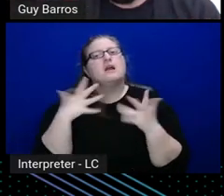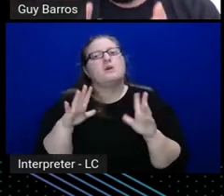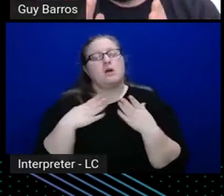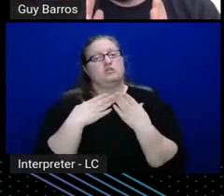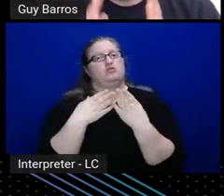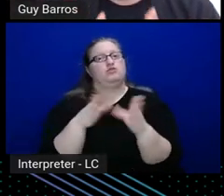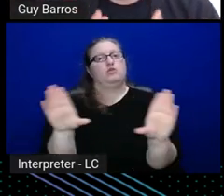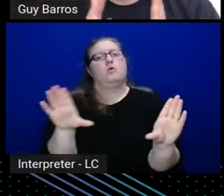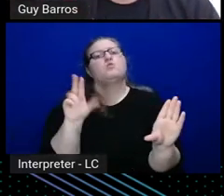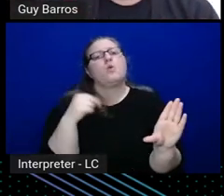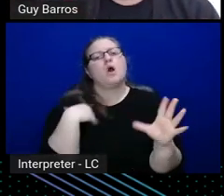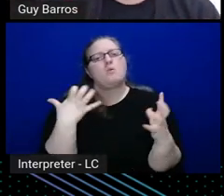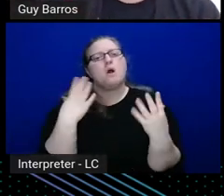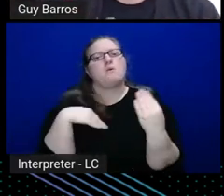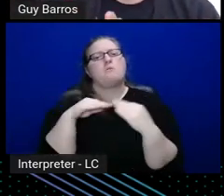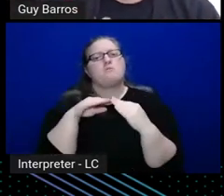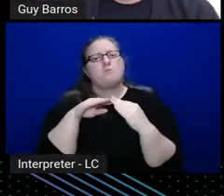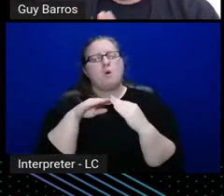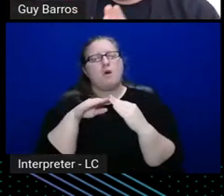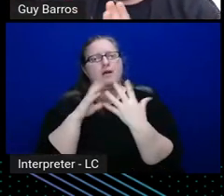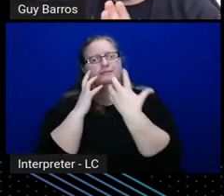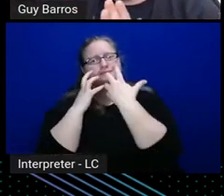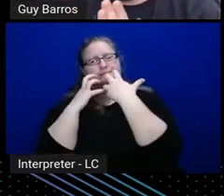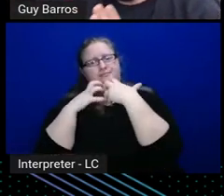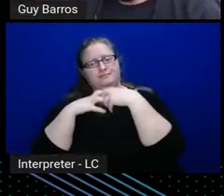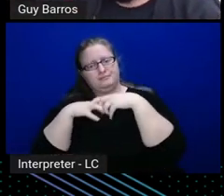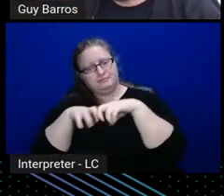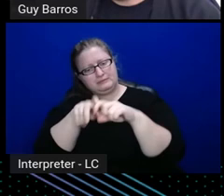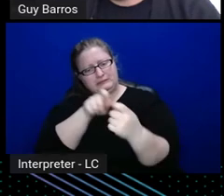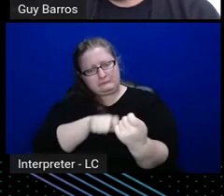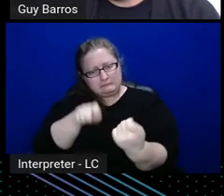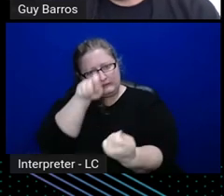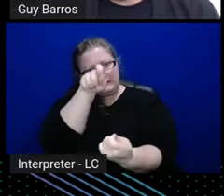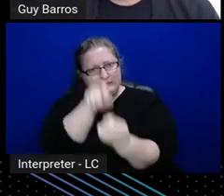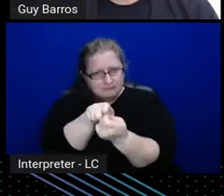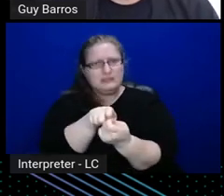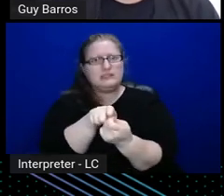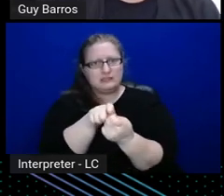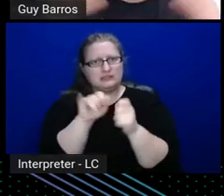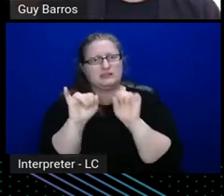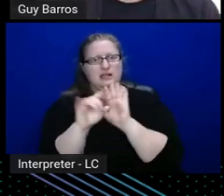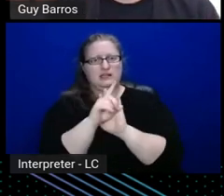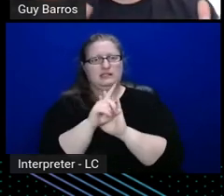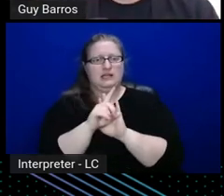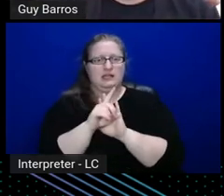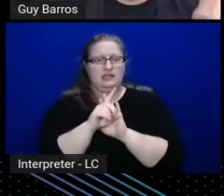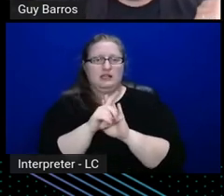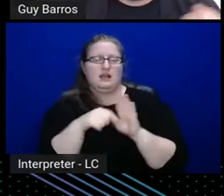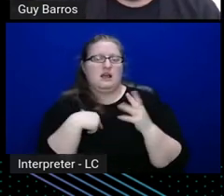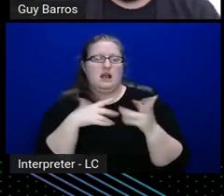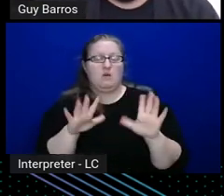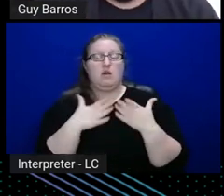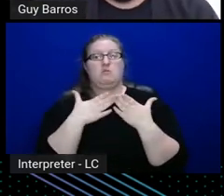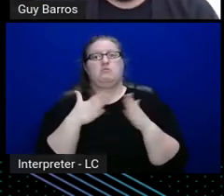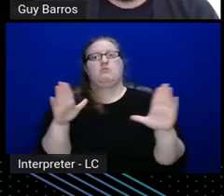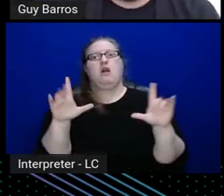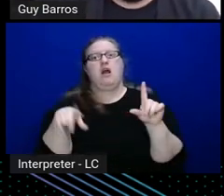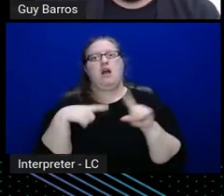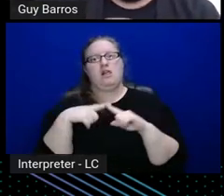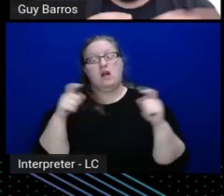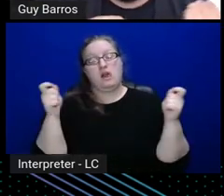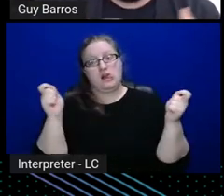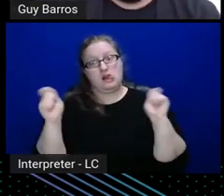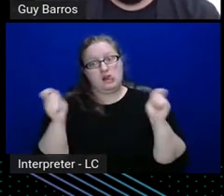aligned to a specific, um, identity than having something broader, and then try to cut down on the, on the